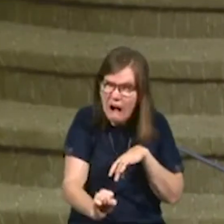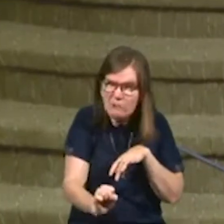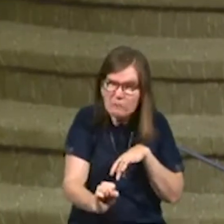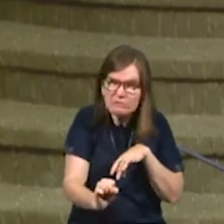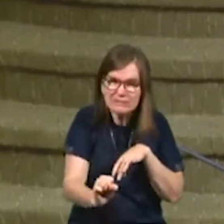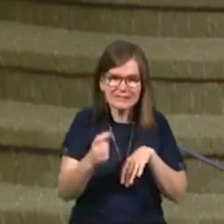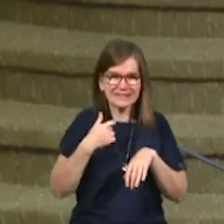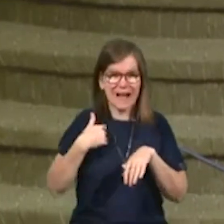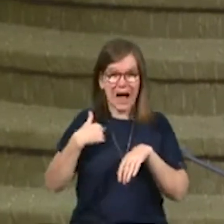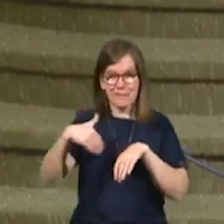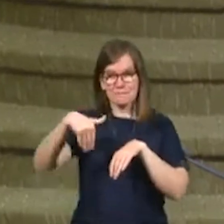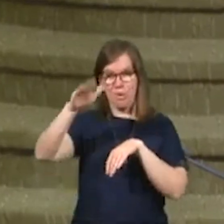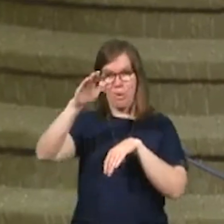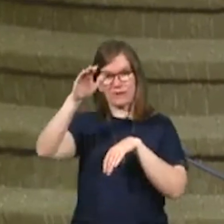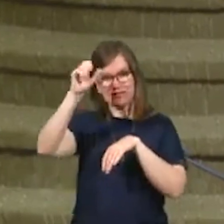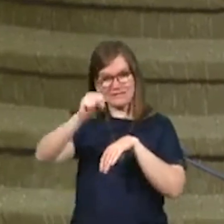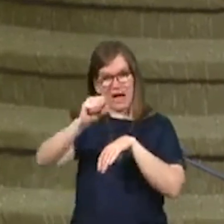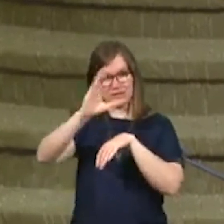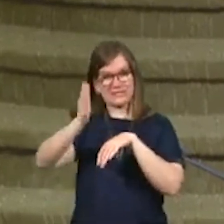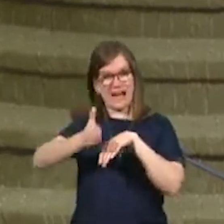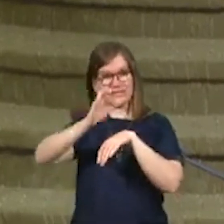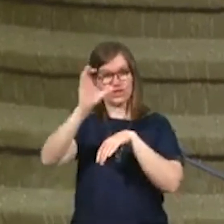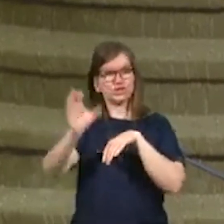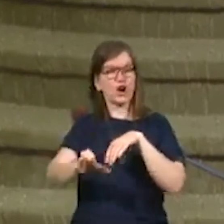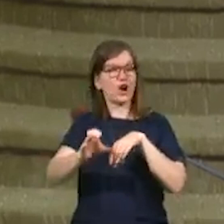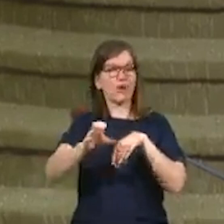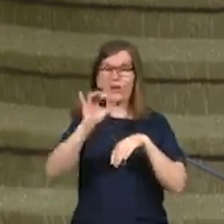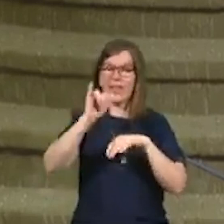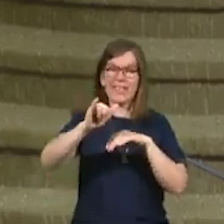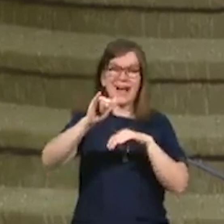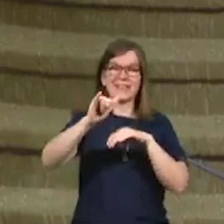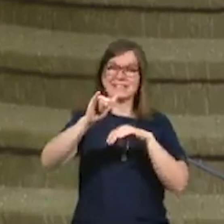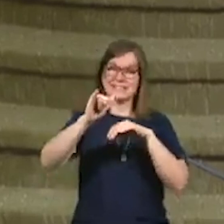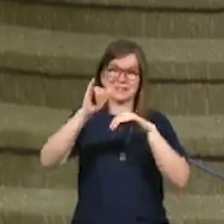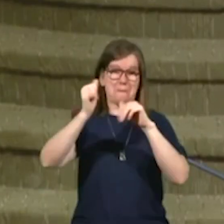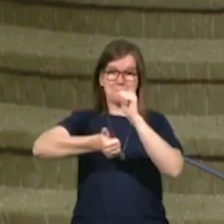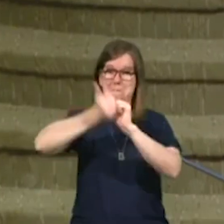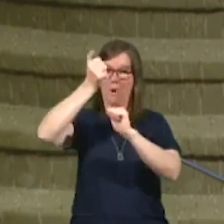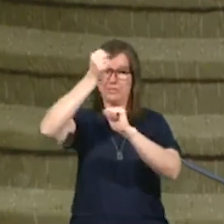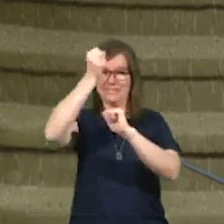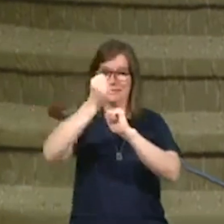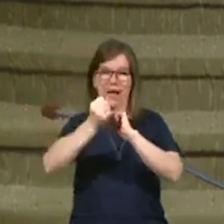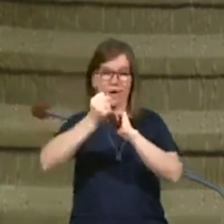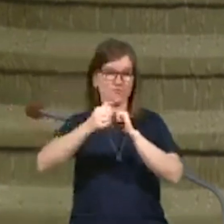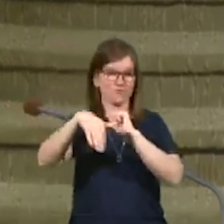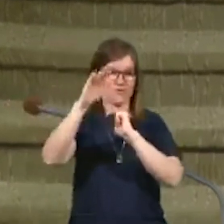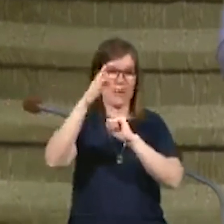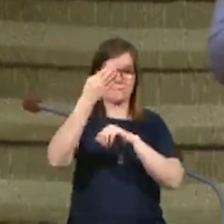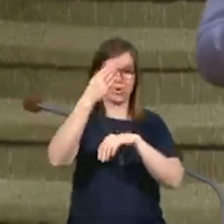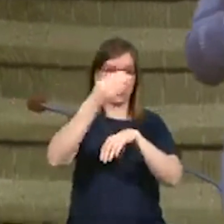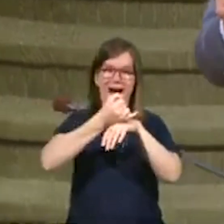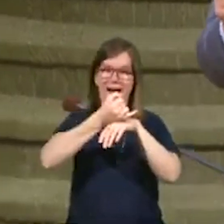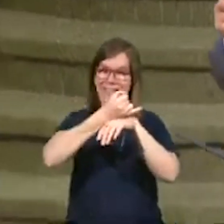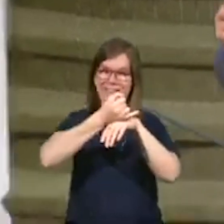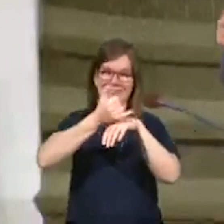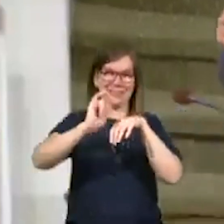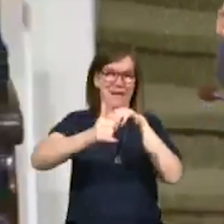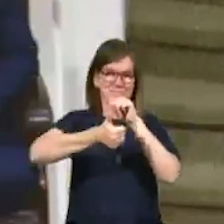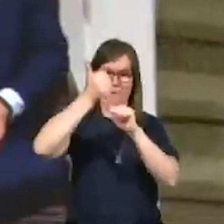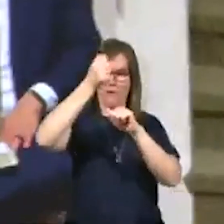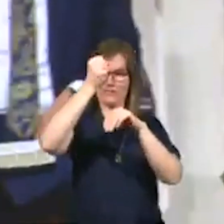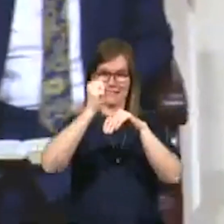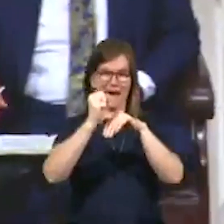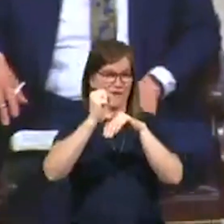I'm born and raised on the South side of Chicago. South side of Chicago is about as far South as I got the whole time growing up. Blue Island was about as far South as I got.